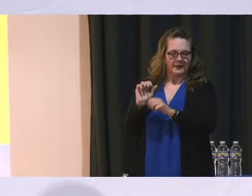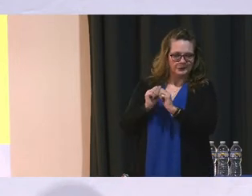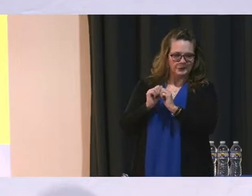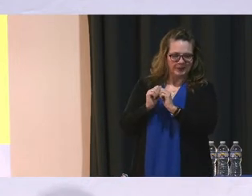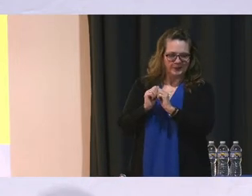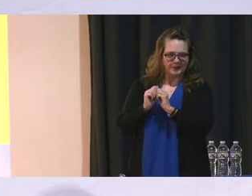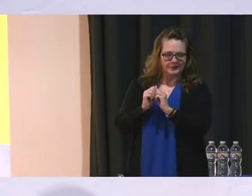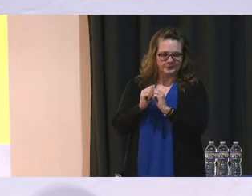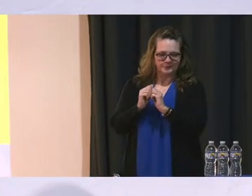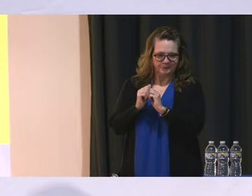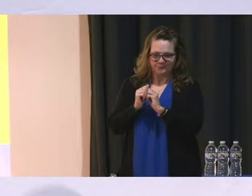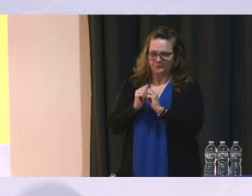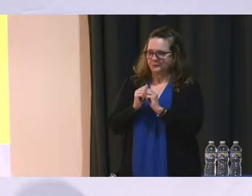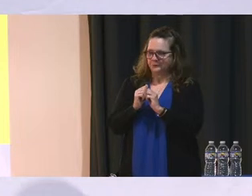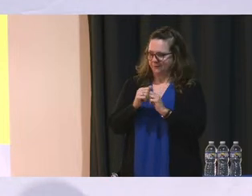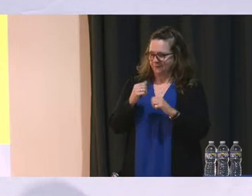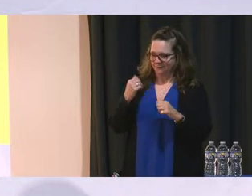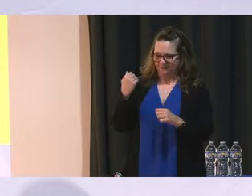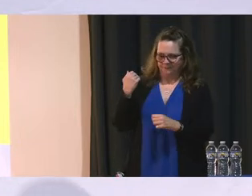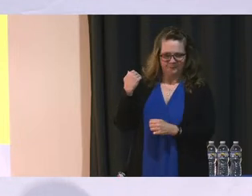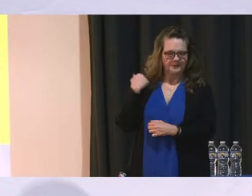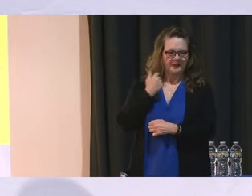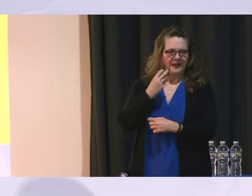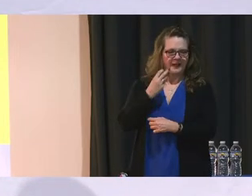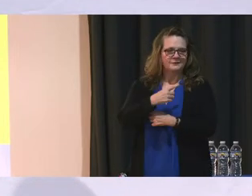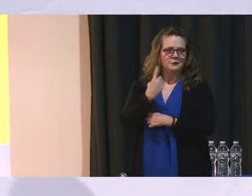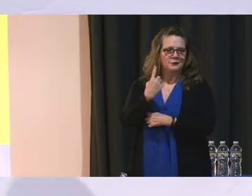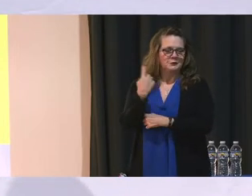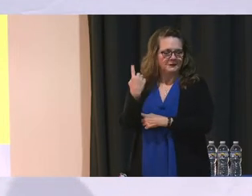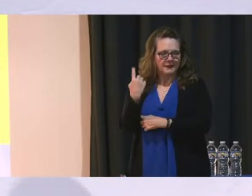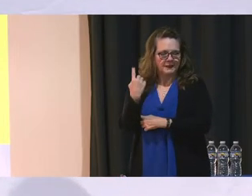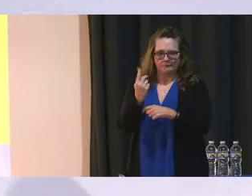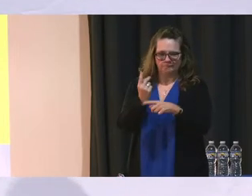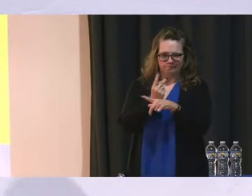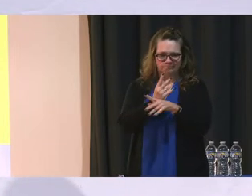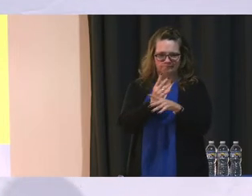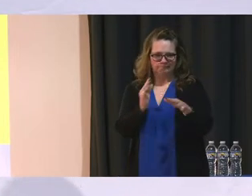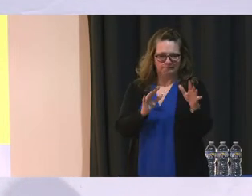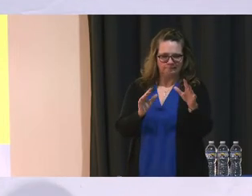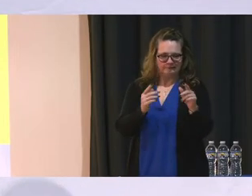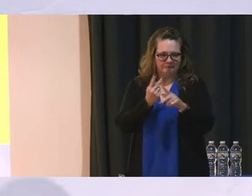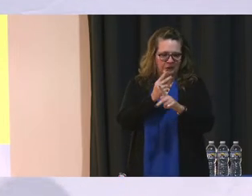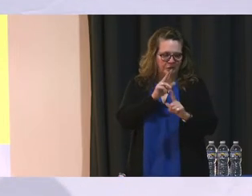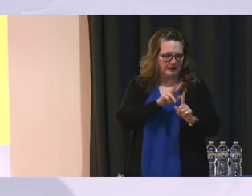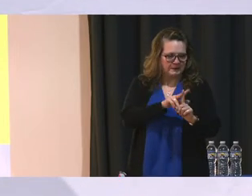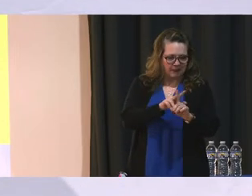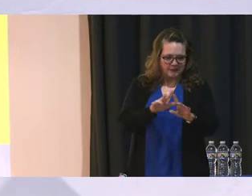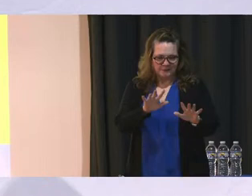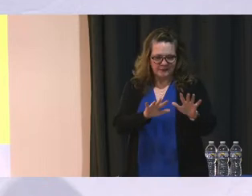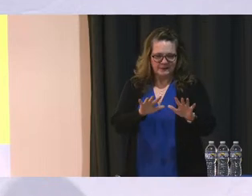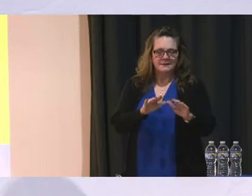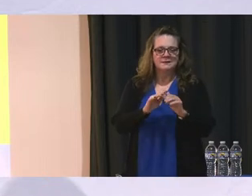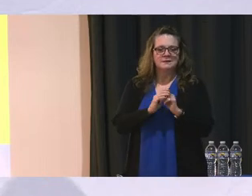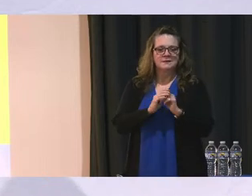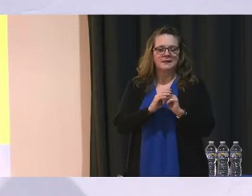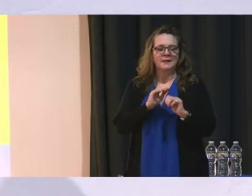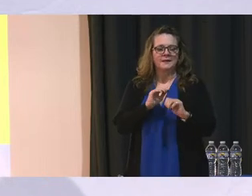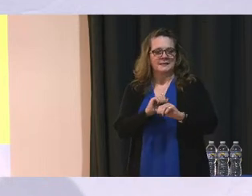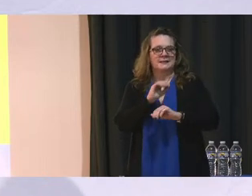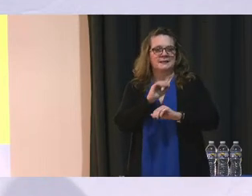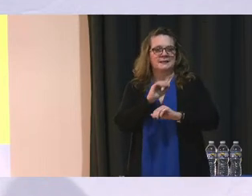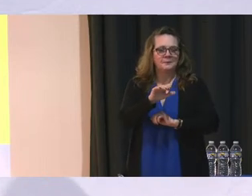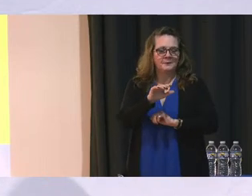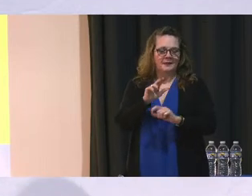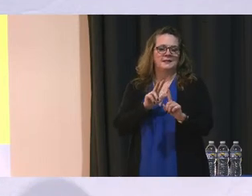this past last couple days as we retrieved assignments to and then also submitted assignments. So